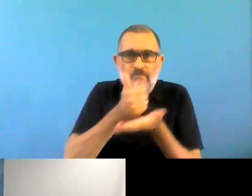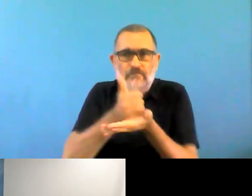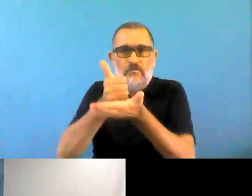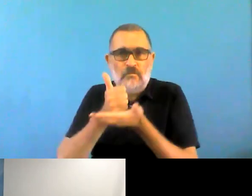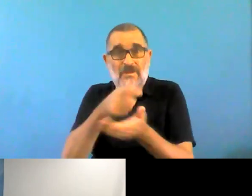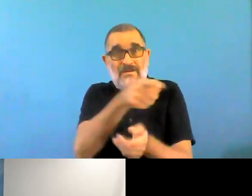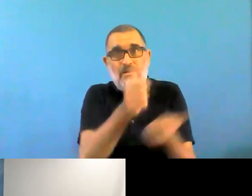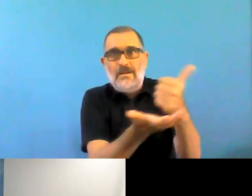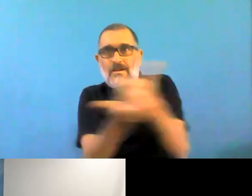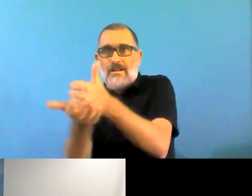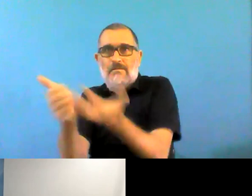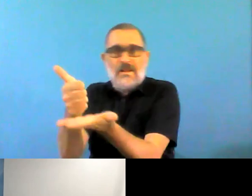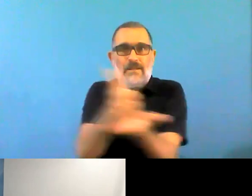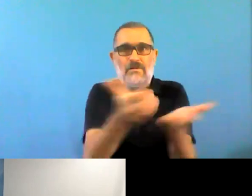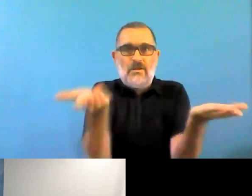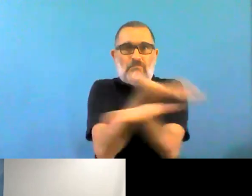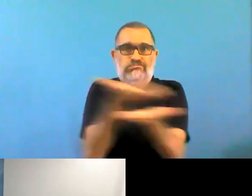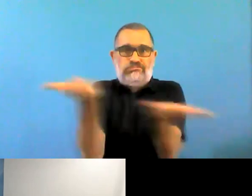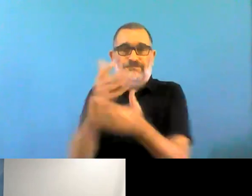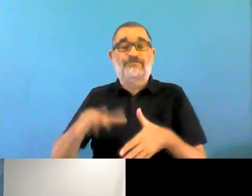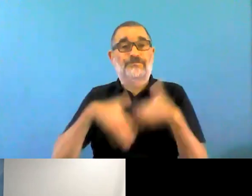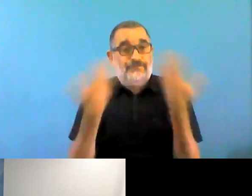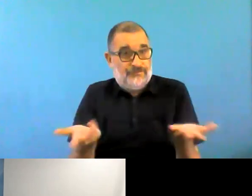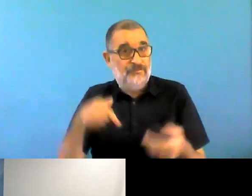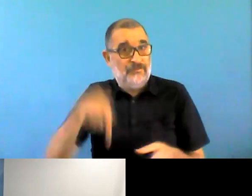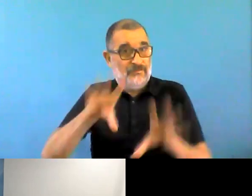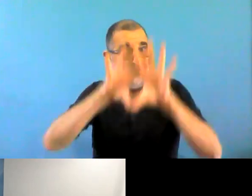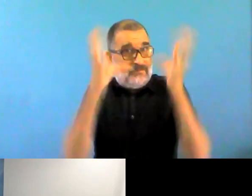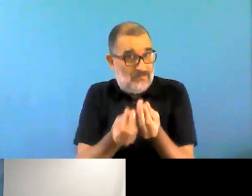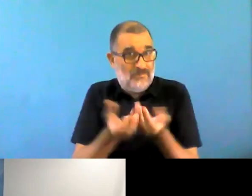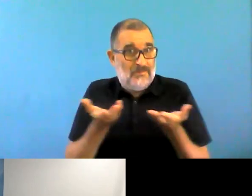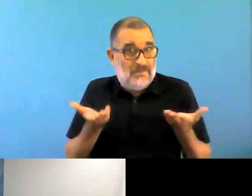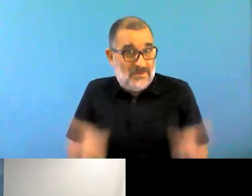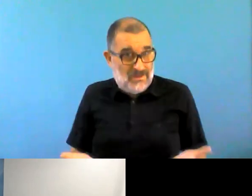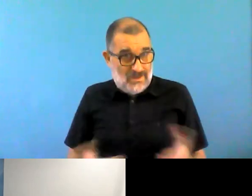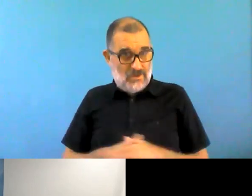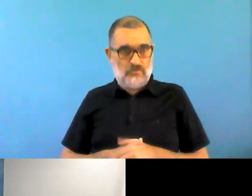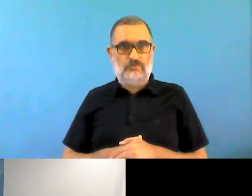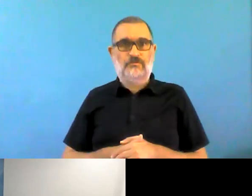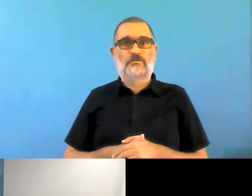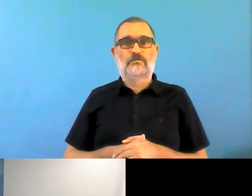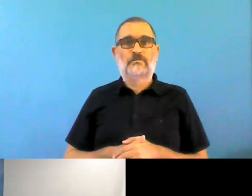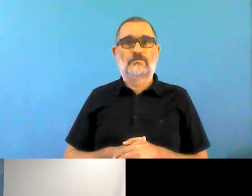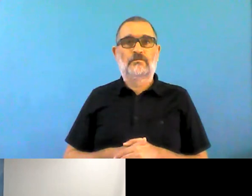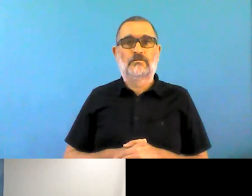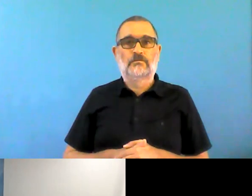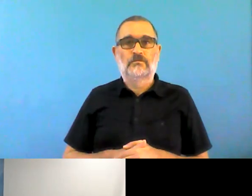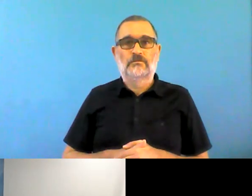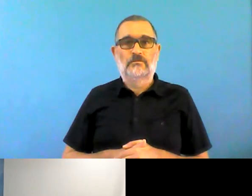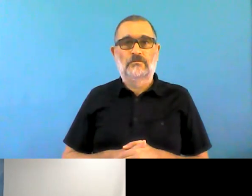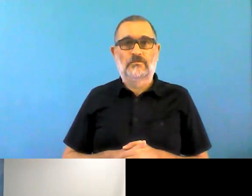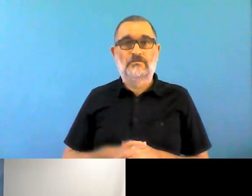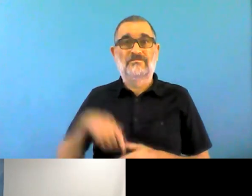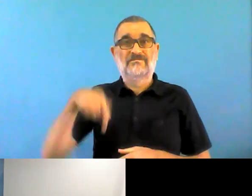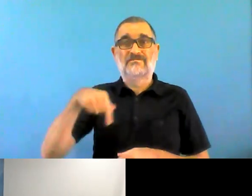in the National Educational Council has spoken of the need to offer